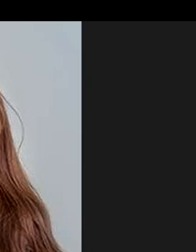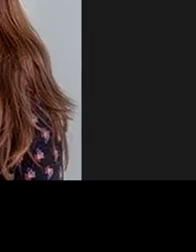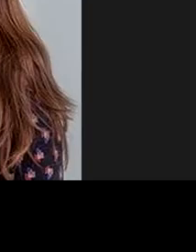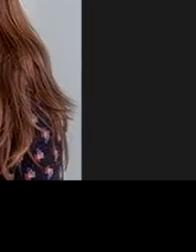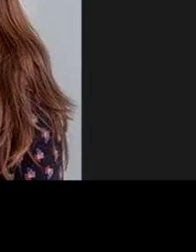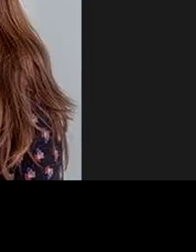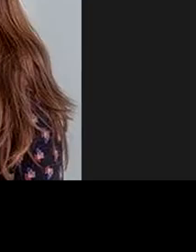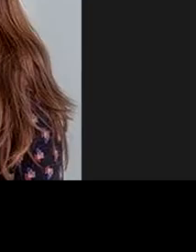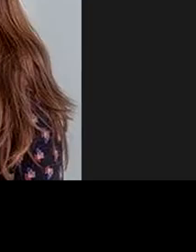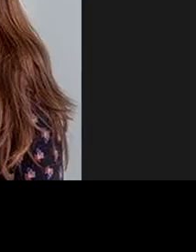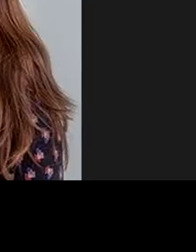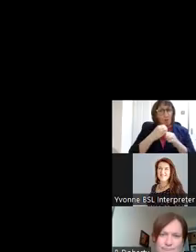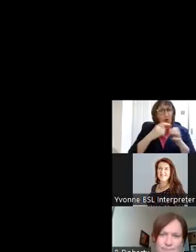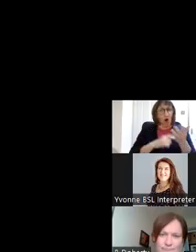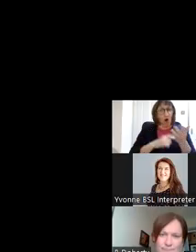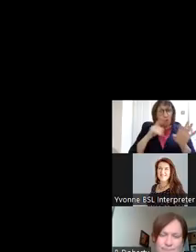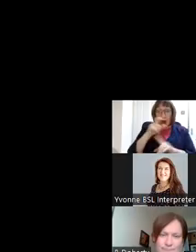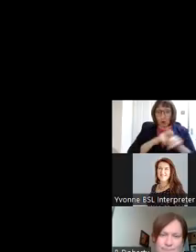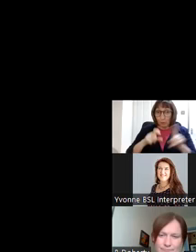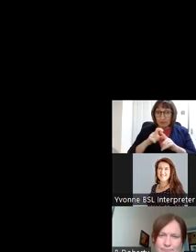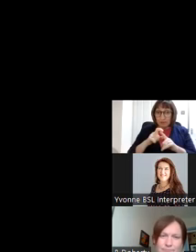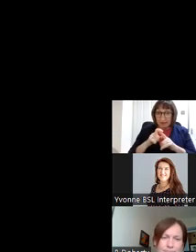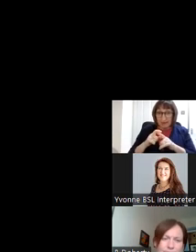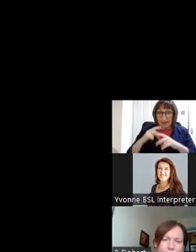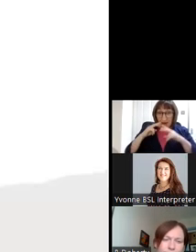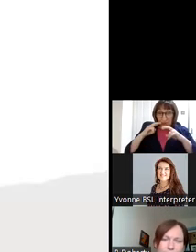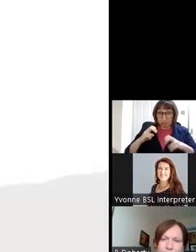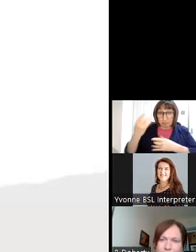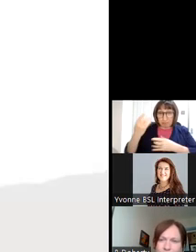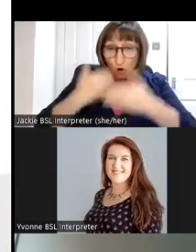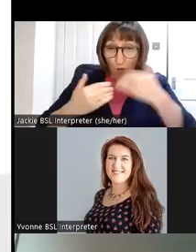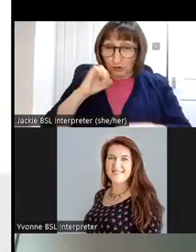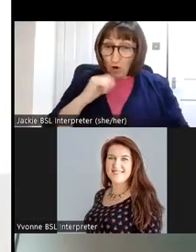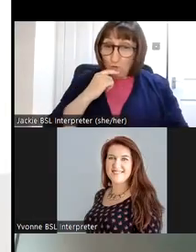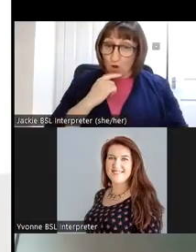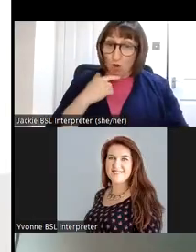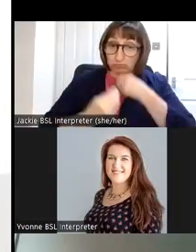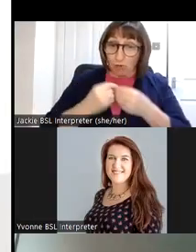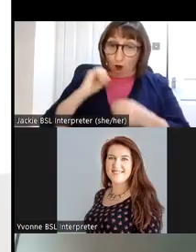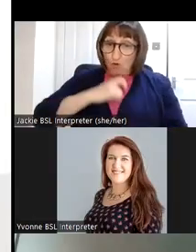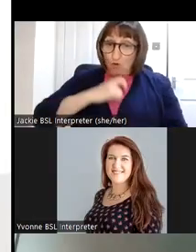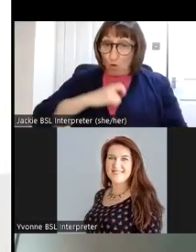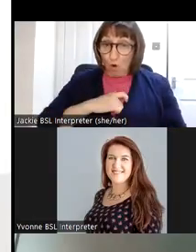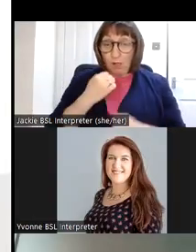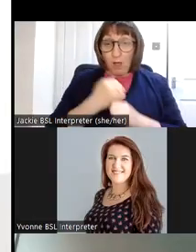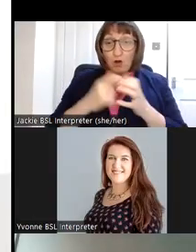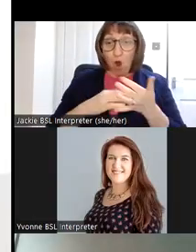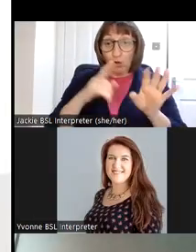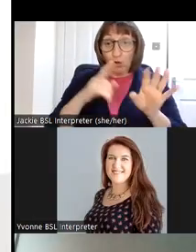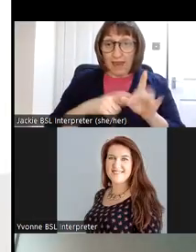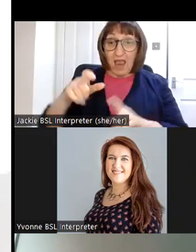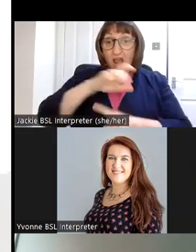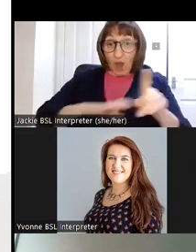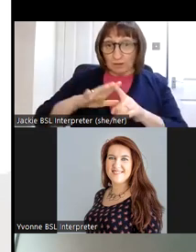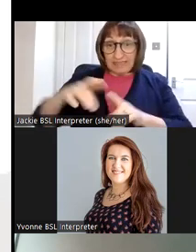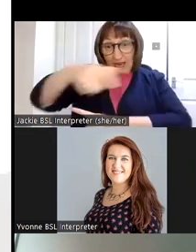Galway Community Archaeology and she's going to give a brief overview of her role as the Galway County Community Archaeologist